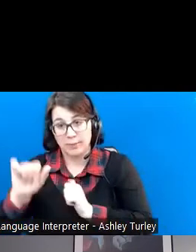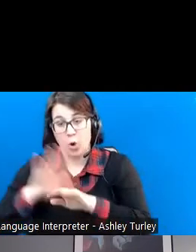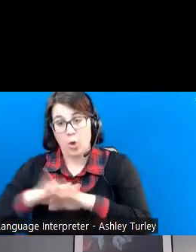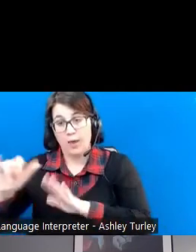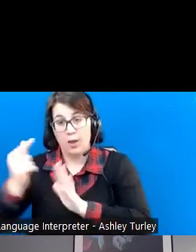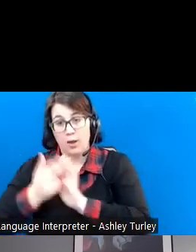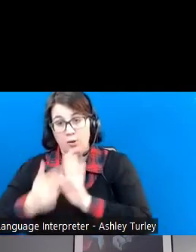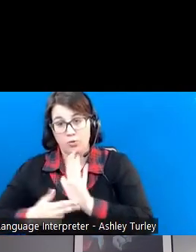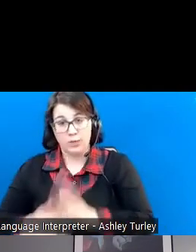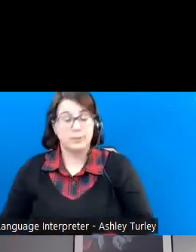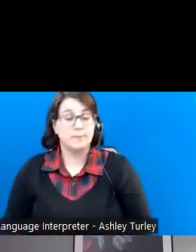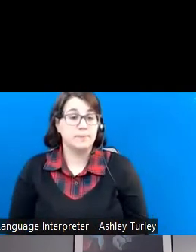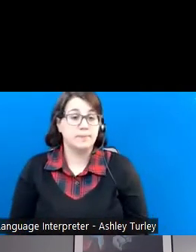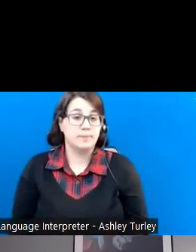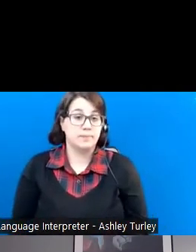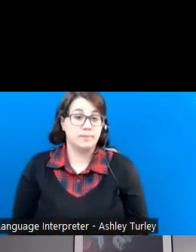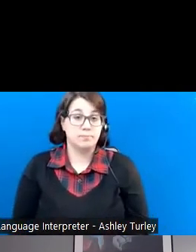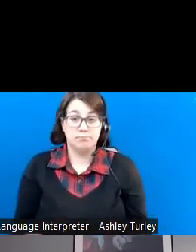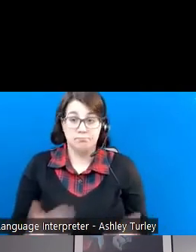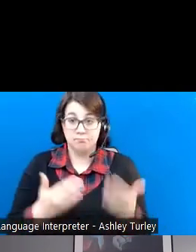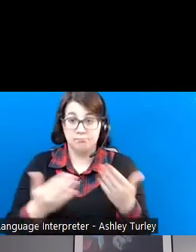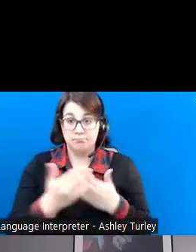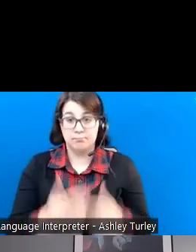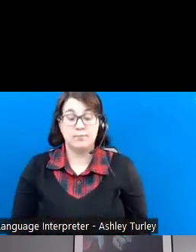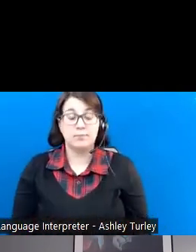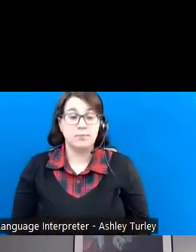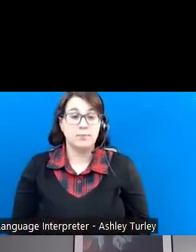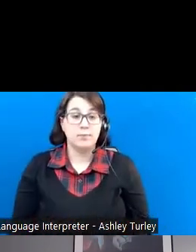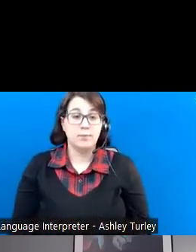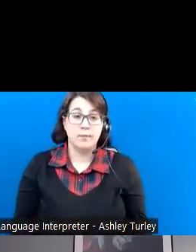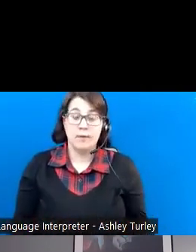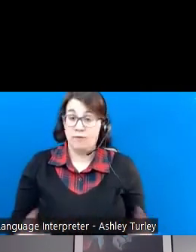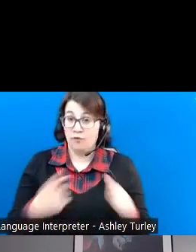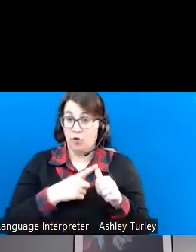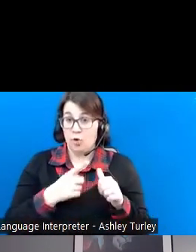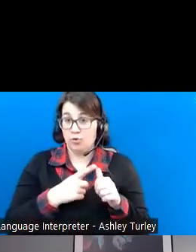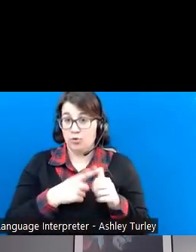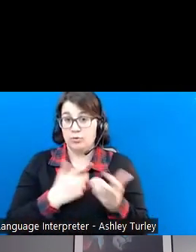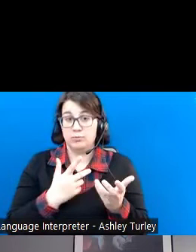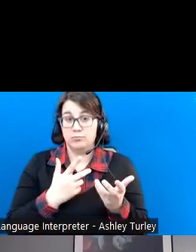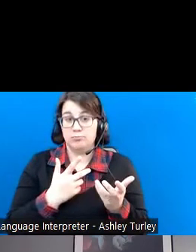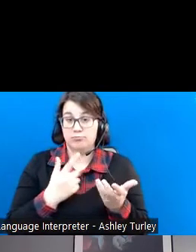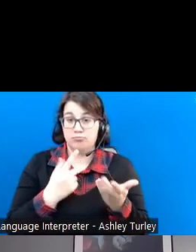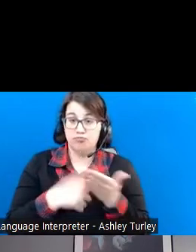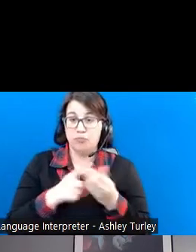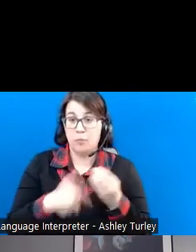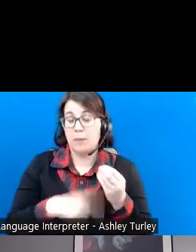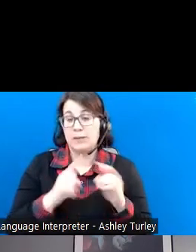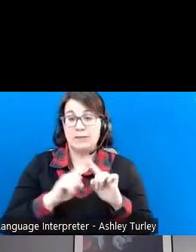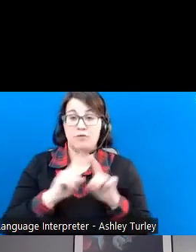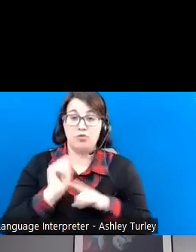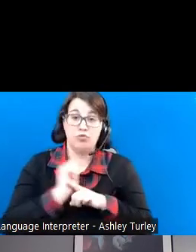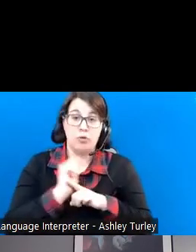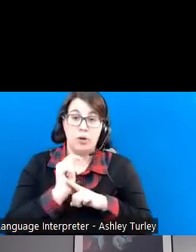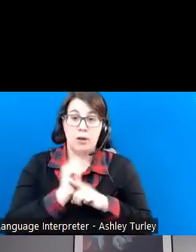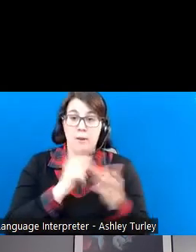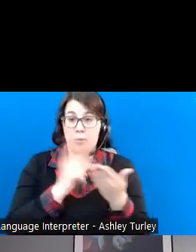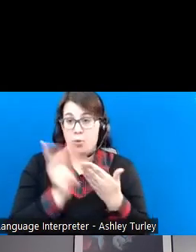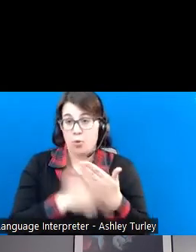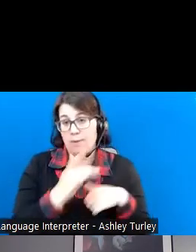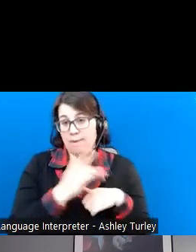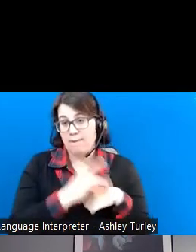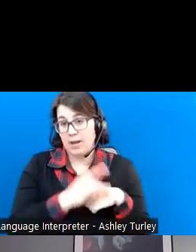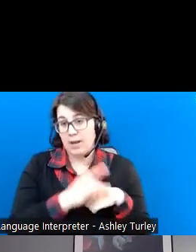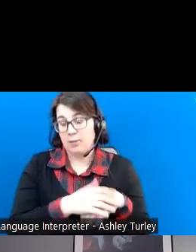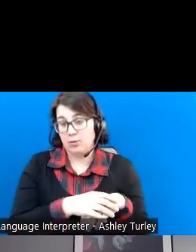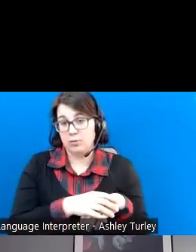We can go to the next slide. So let's first jump into some of the training and skill development programs that could be available